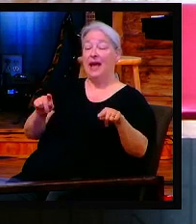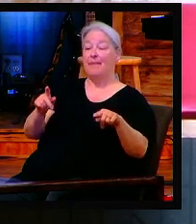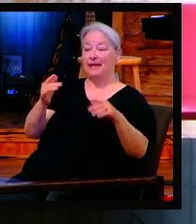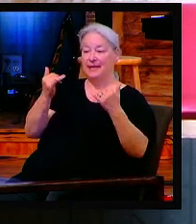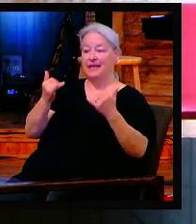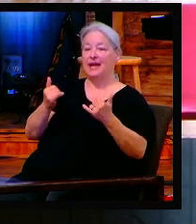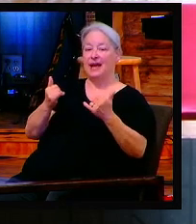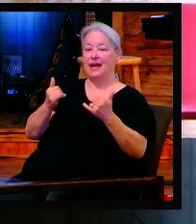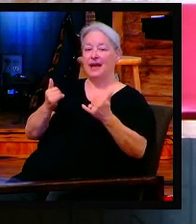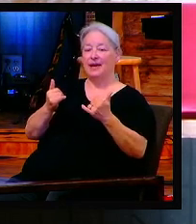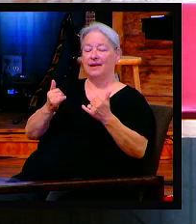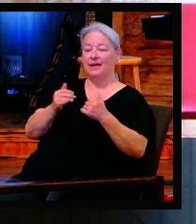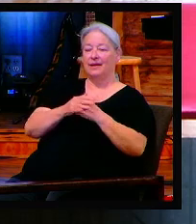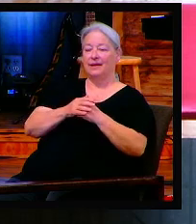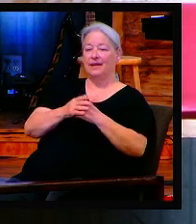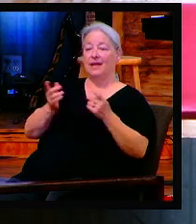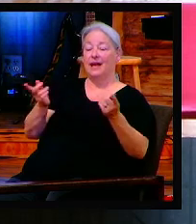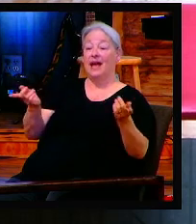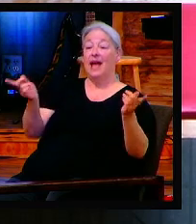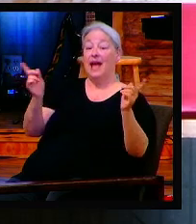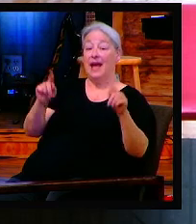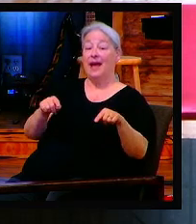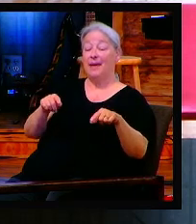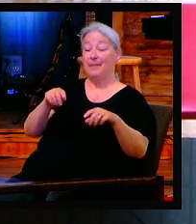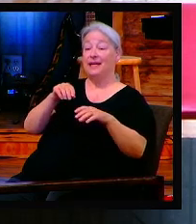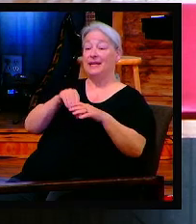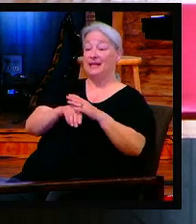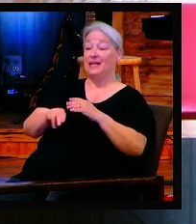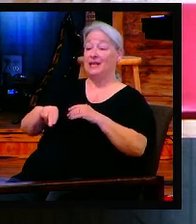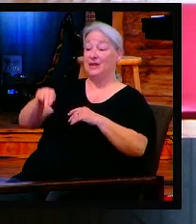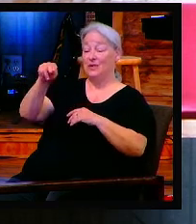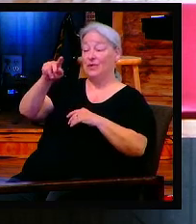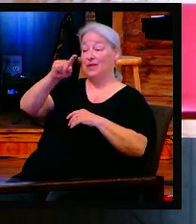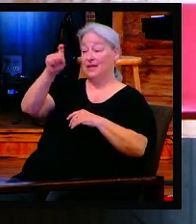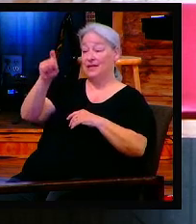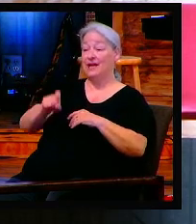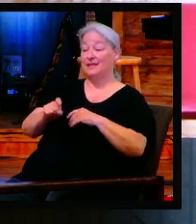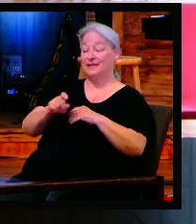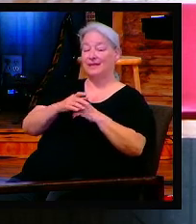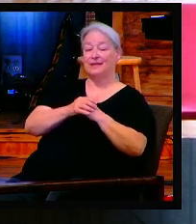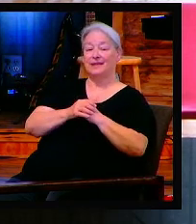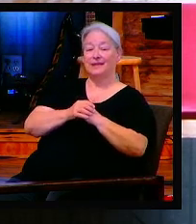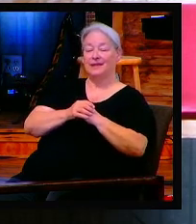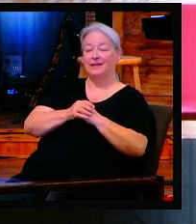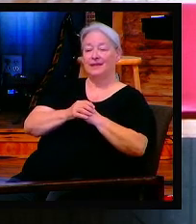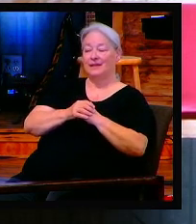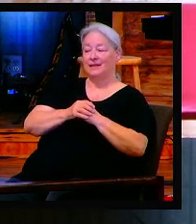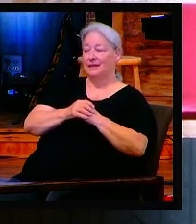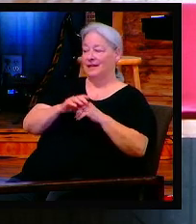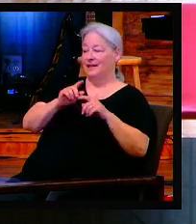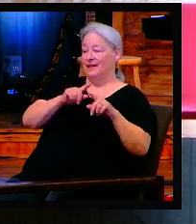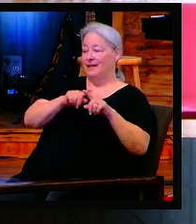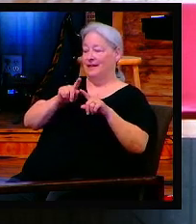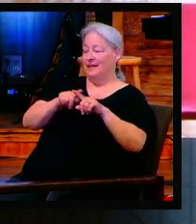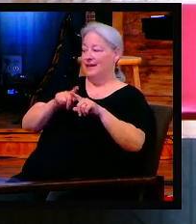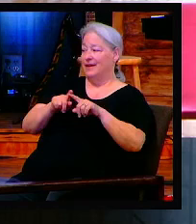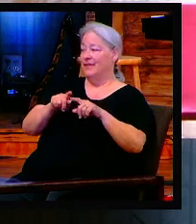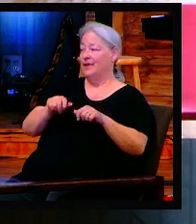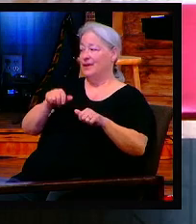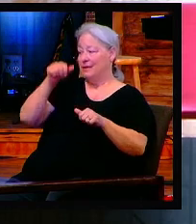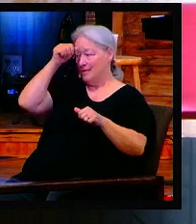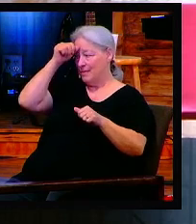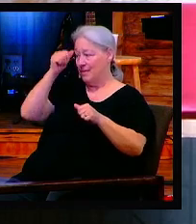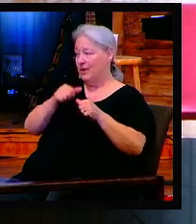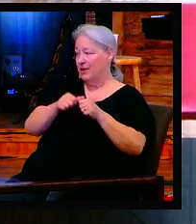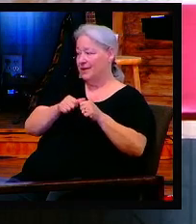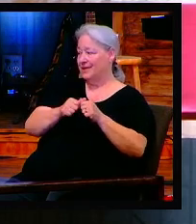happening in your precious, our precious North Texas. There's all kinds of memorials. No way we can go over it all in one sermon.